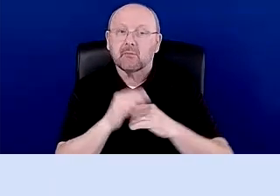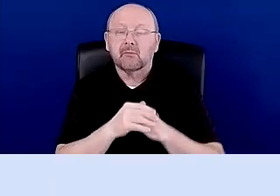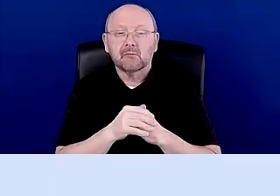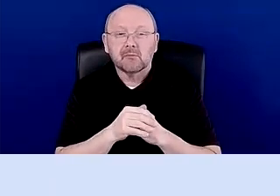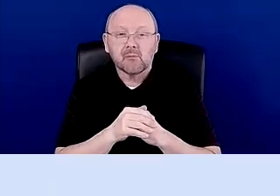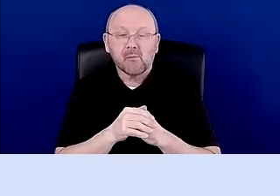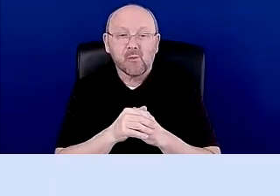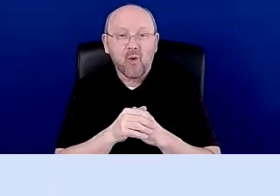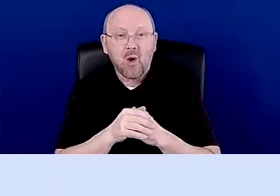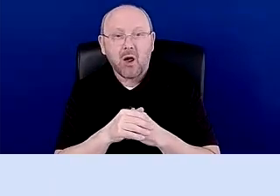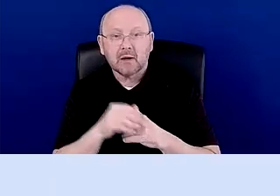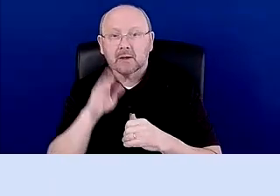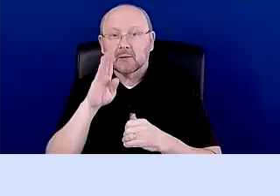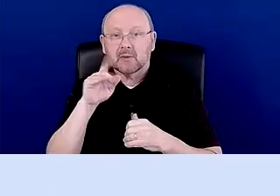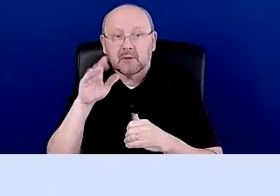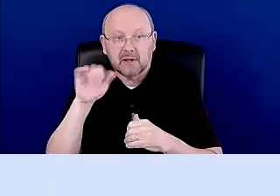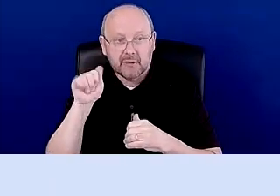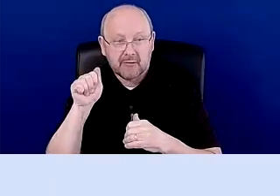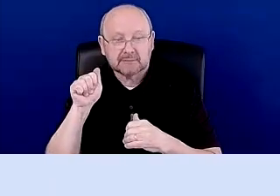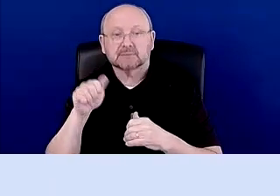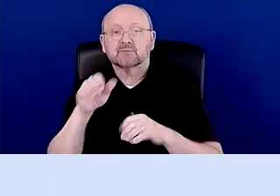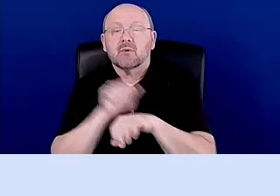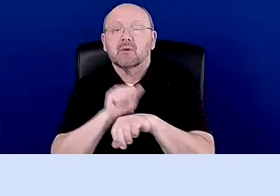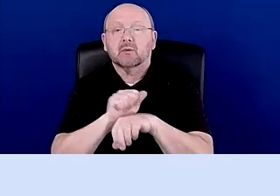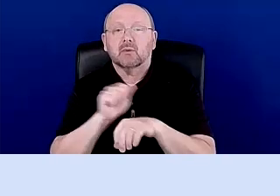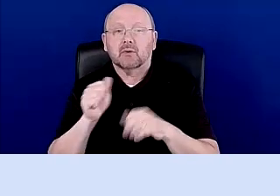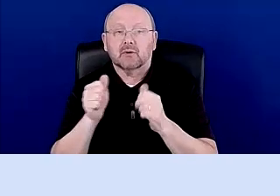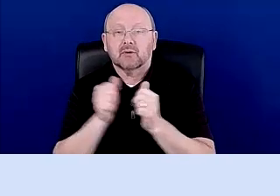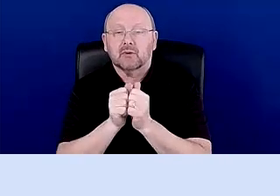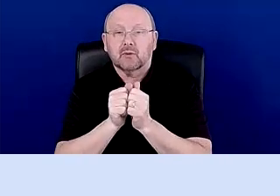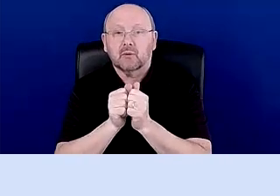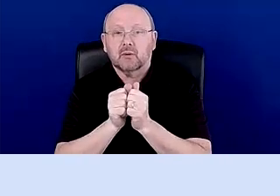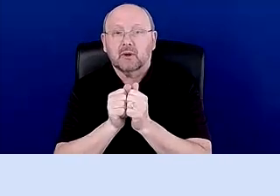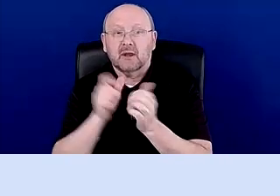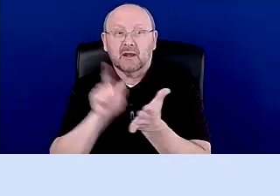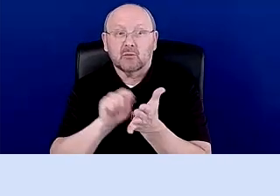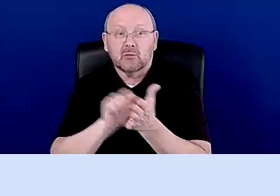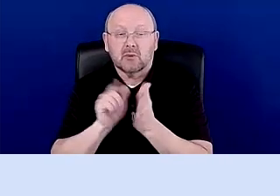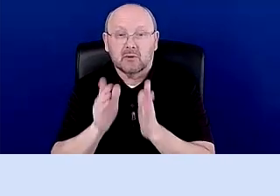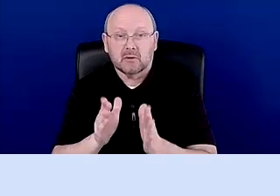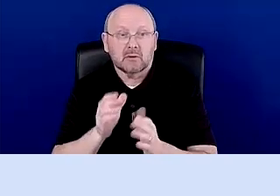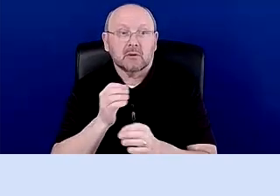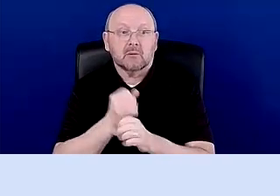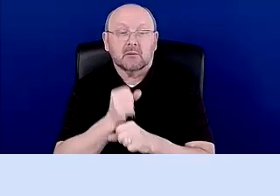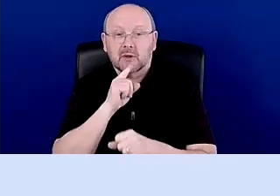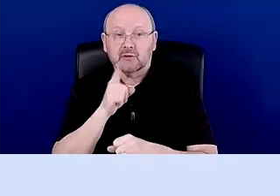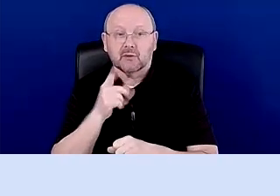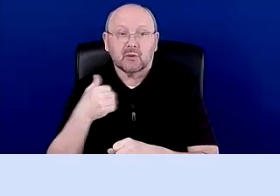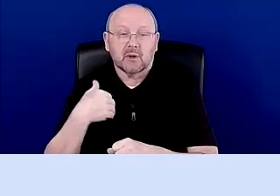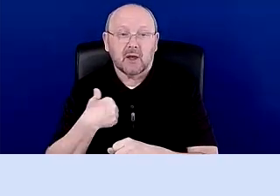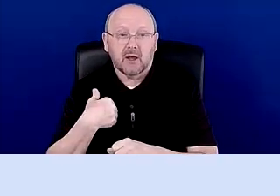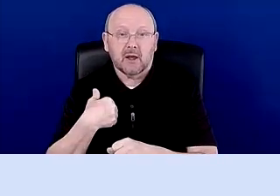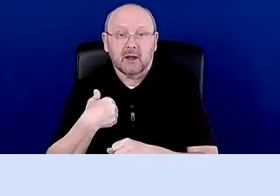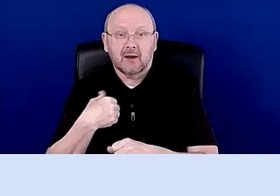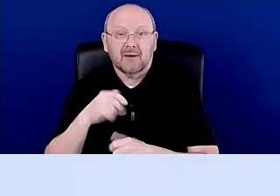uh, the Biblio works with the textbook publishers to ensure that we have a specific, um, edition